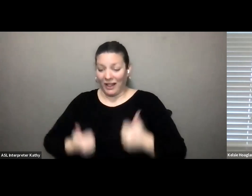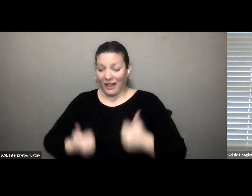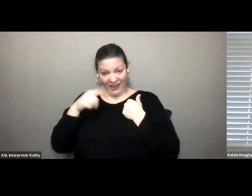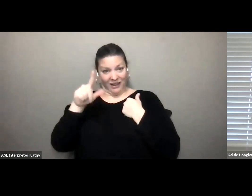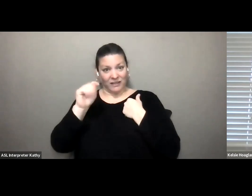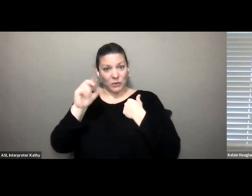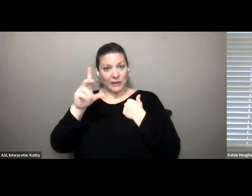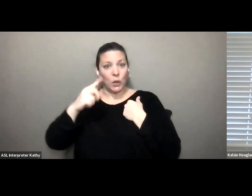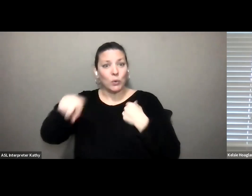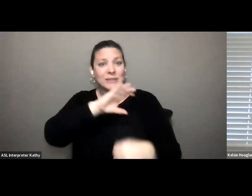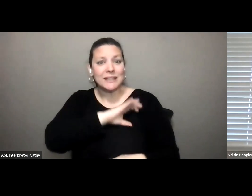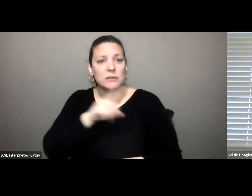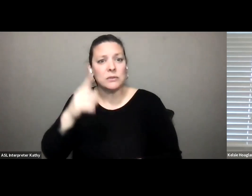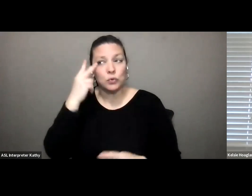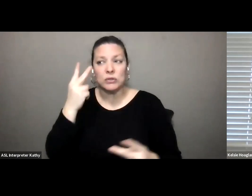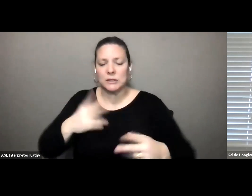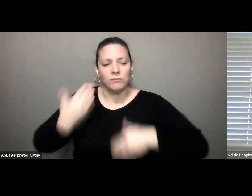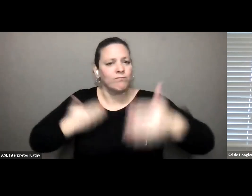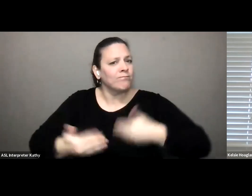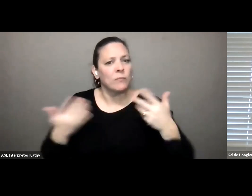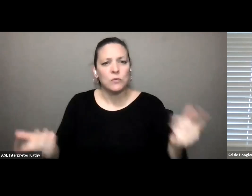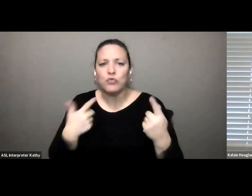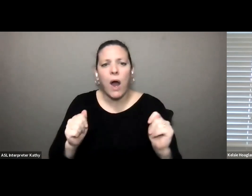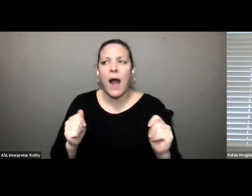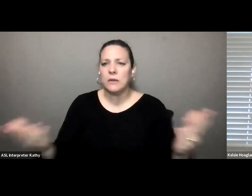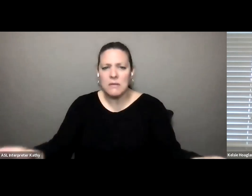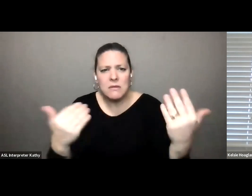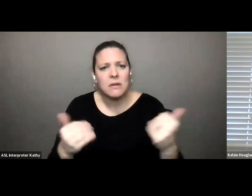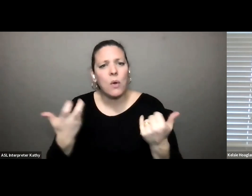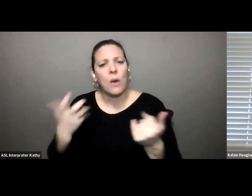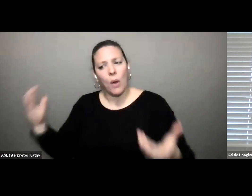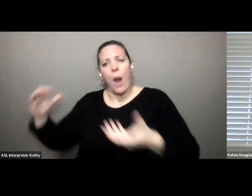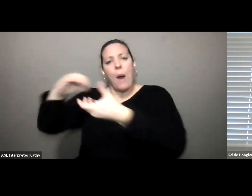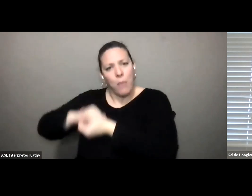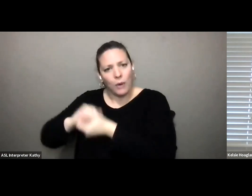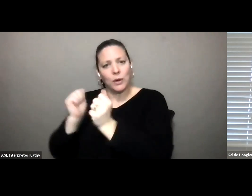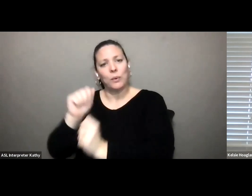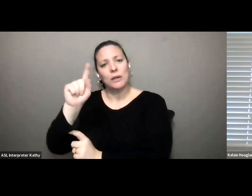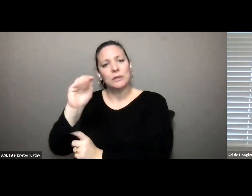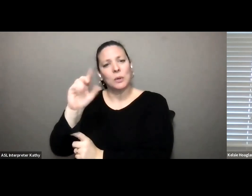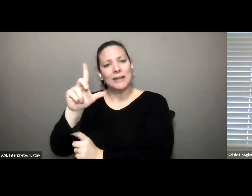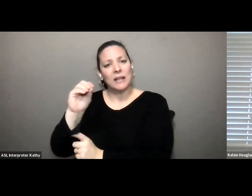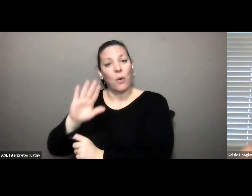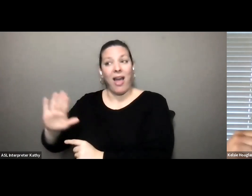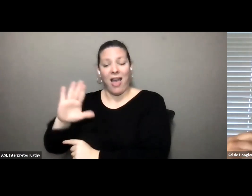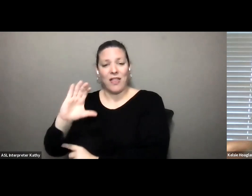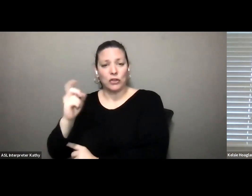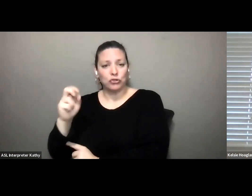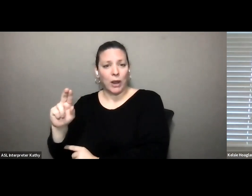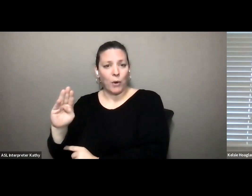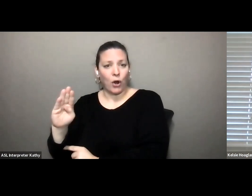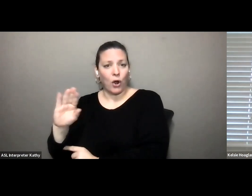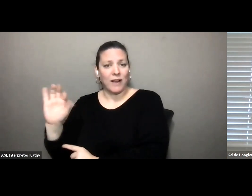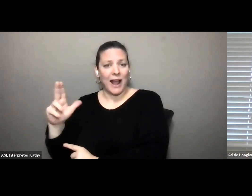really great momentum right now with the city of toledo and being a partner of theirs with the toledo area chamber of commerce who is a